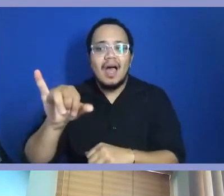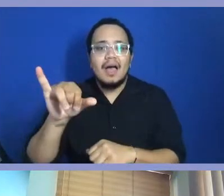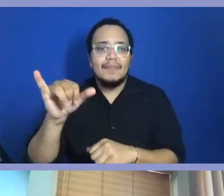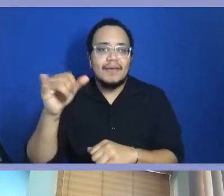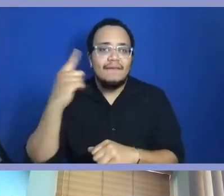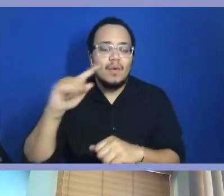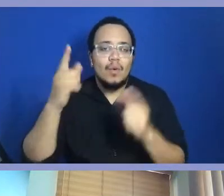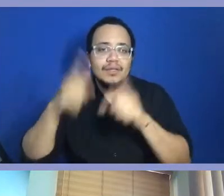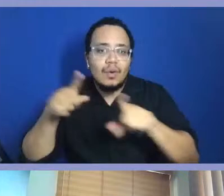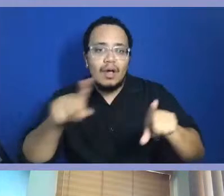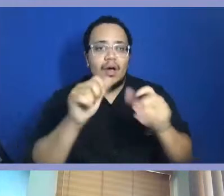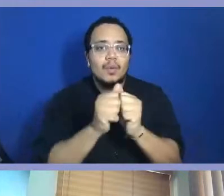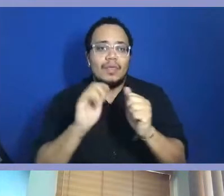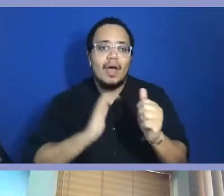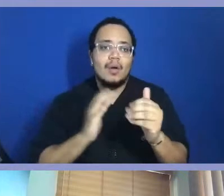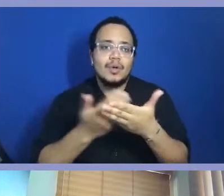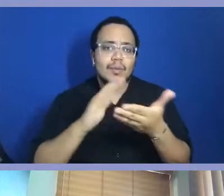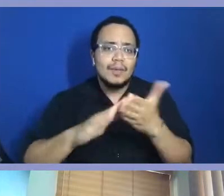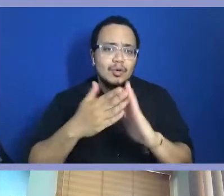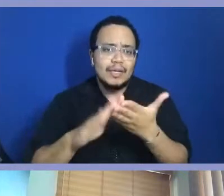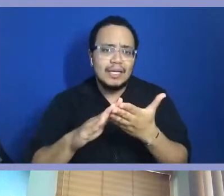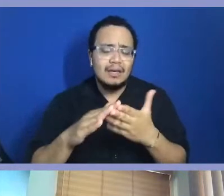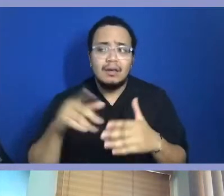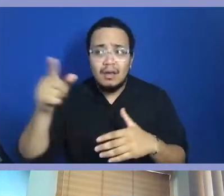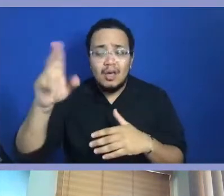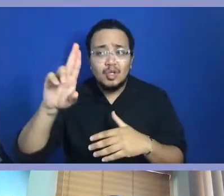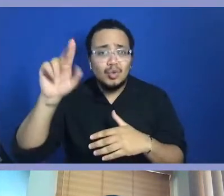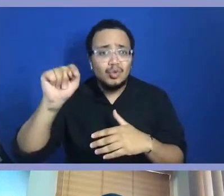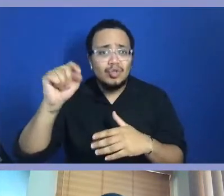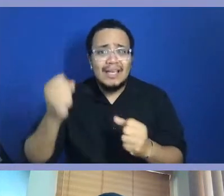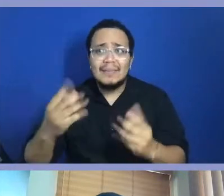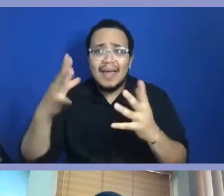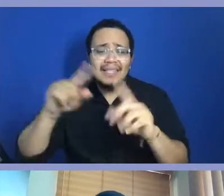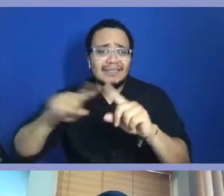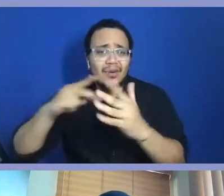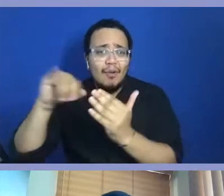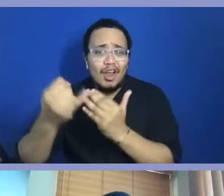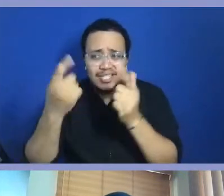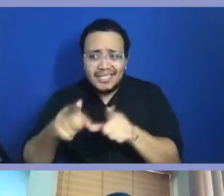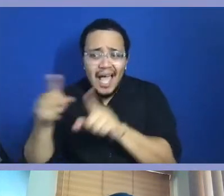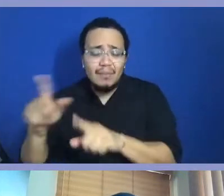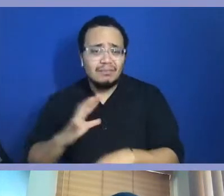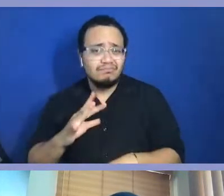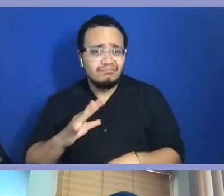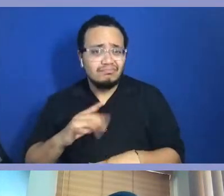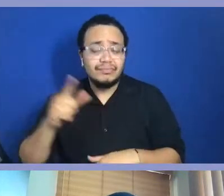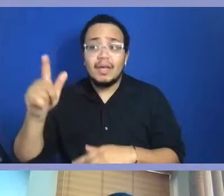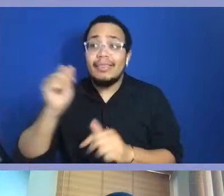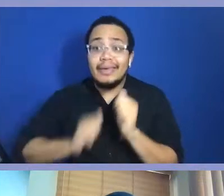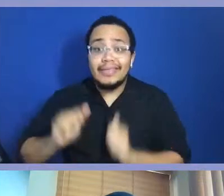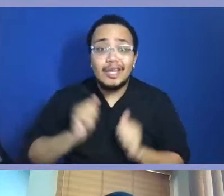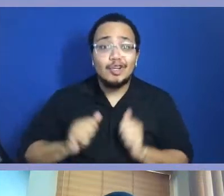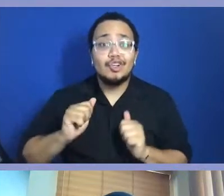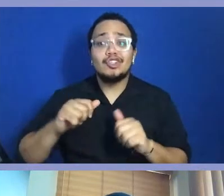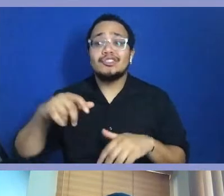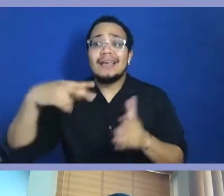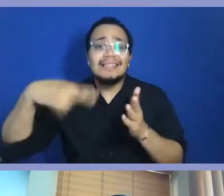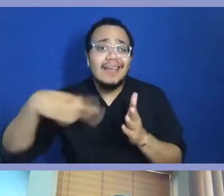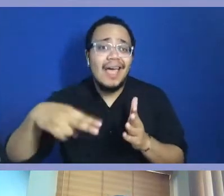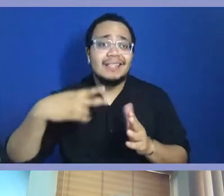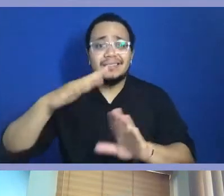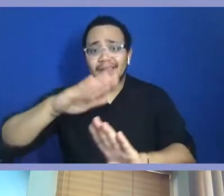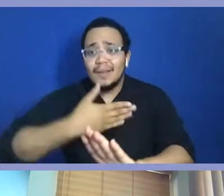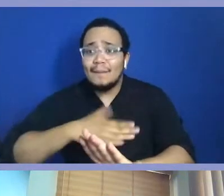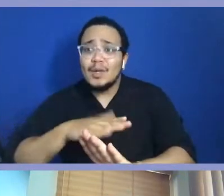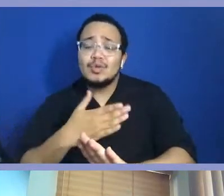wonderful projects down history. The funk parade, the theaters, the dancing, the music. There